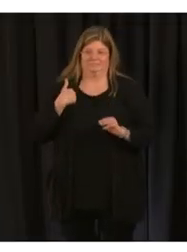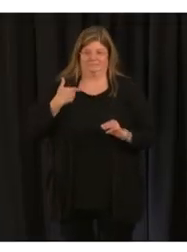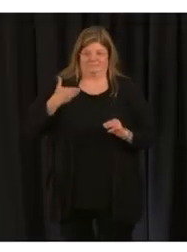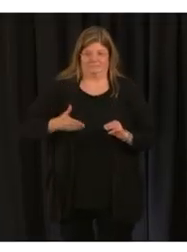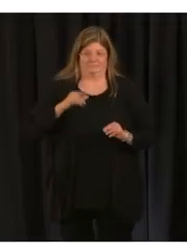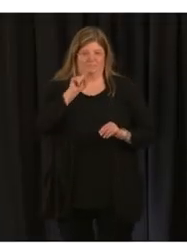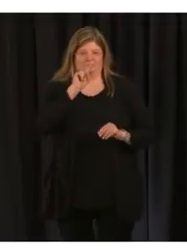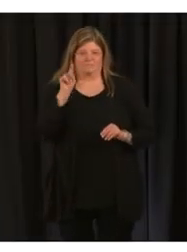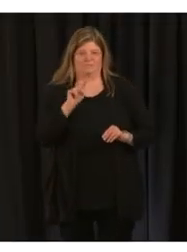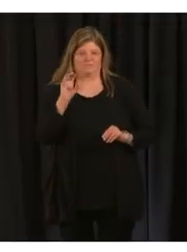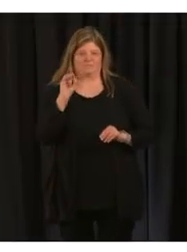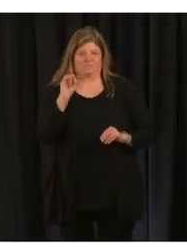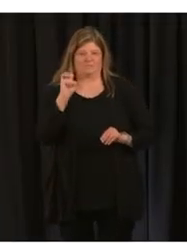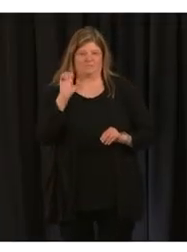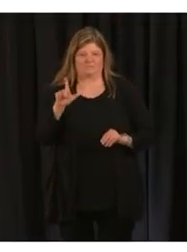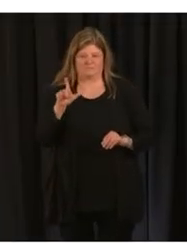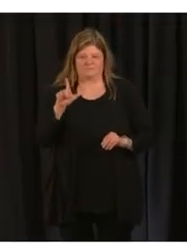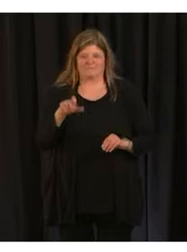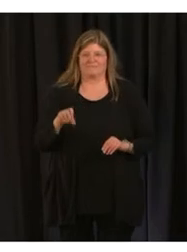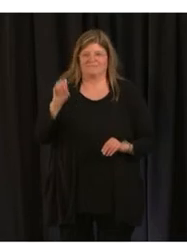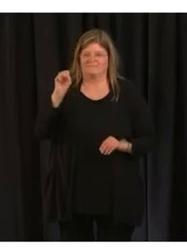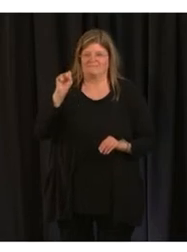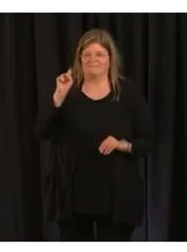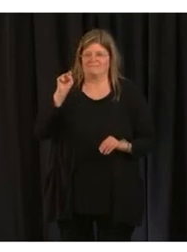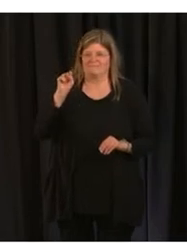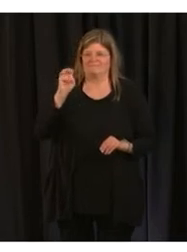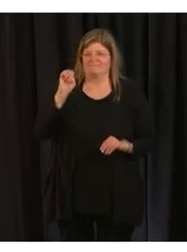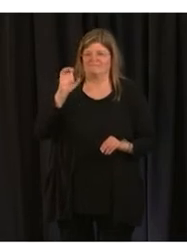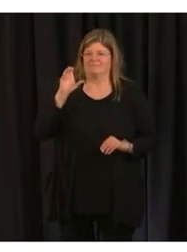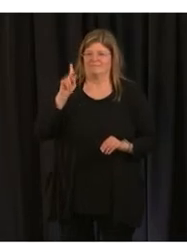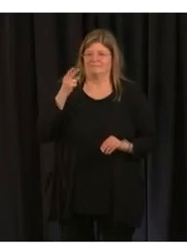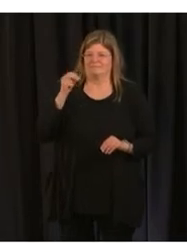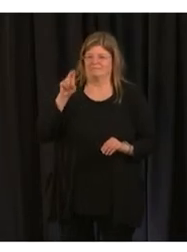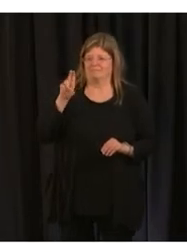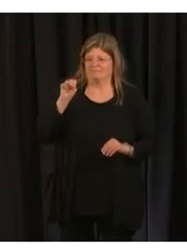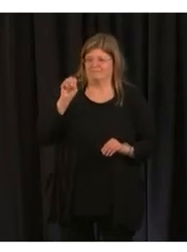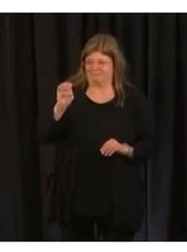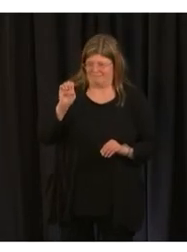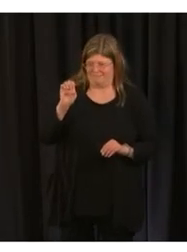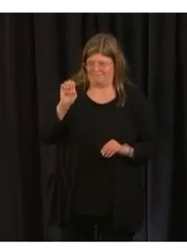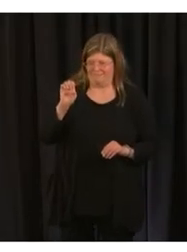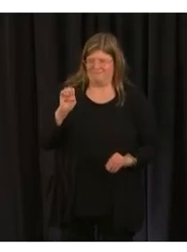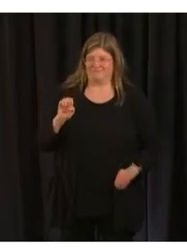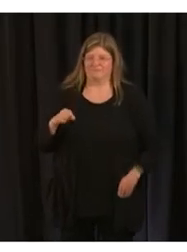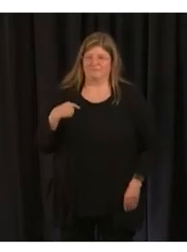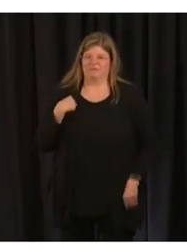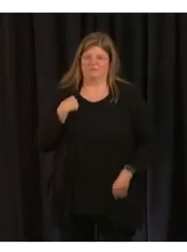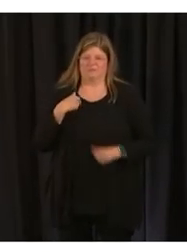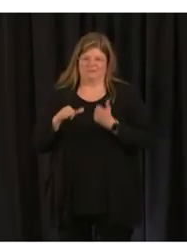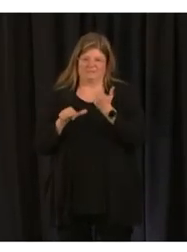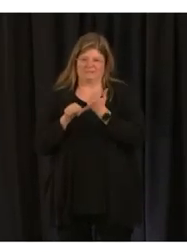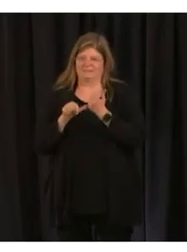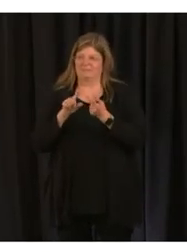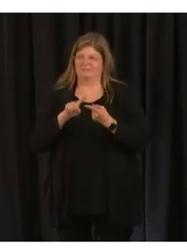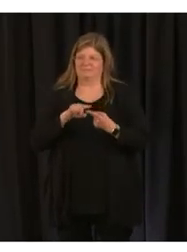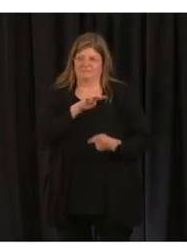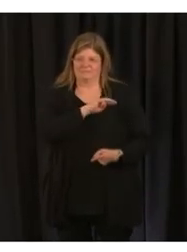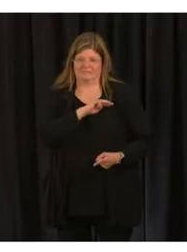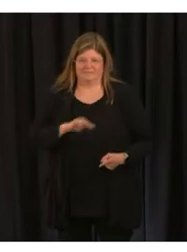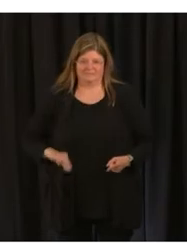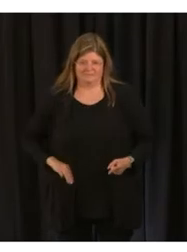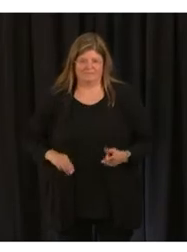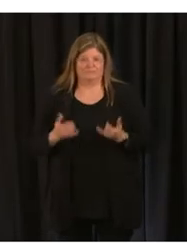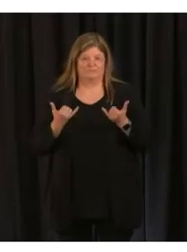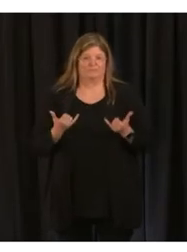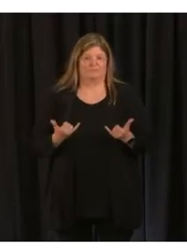of Staff of Mayor Muriel Bowser. Today we are joined again by the Chancellor of DC Public Schools, Dr. Lewis Farabee, who will be